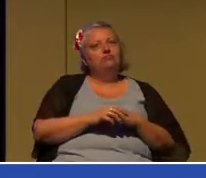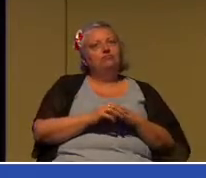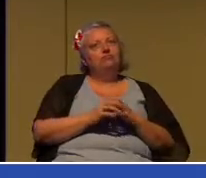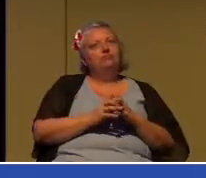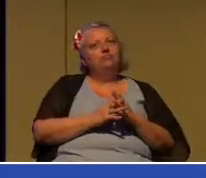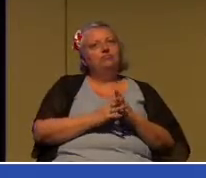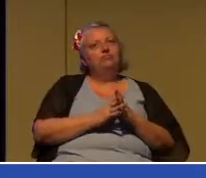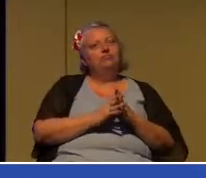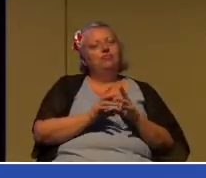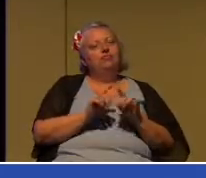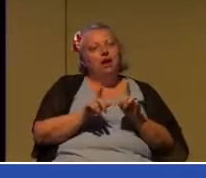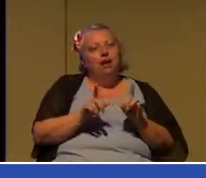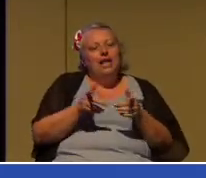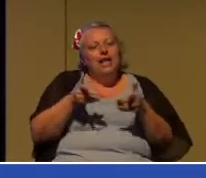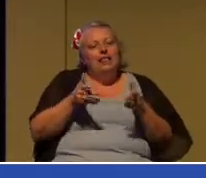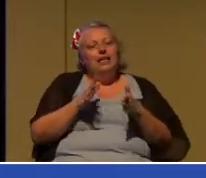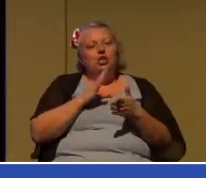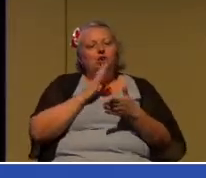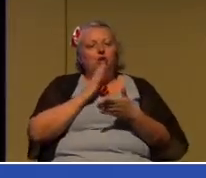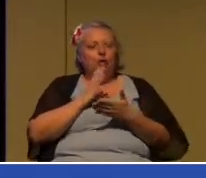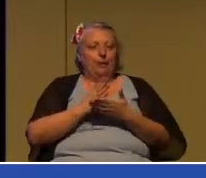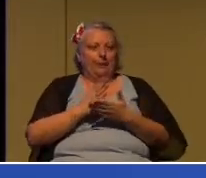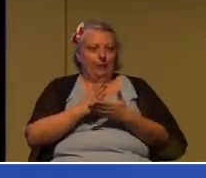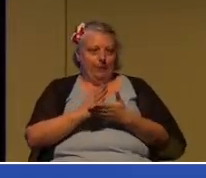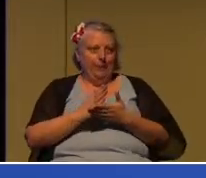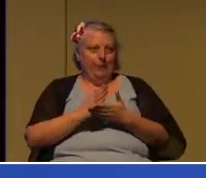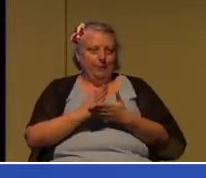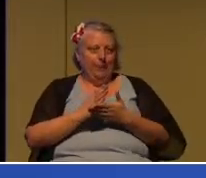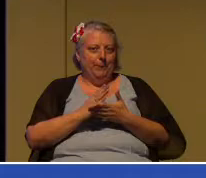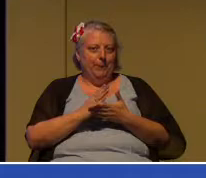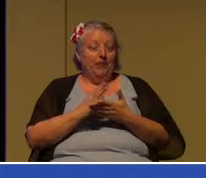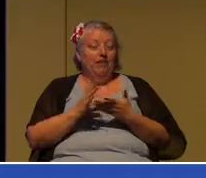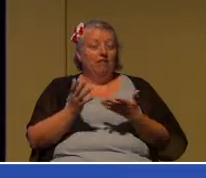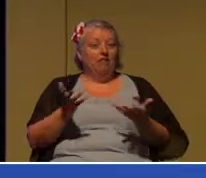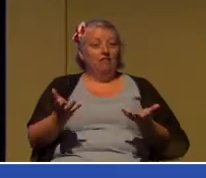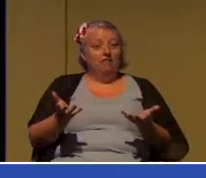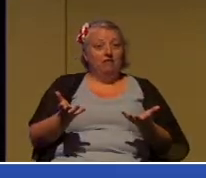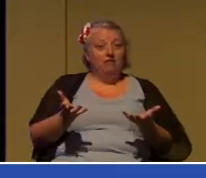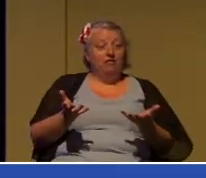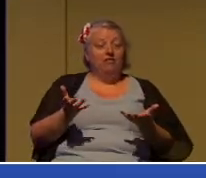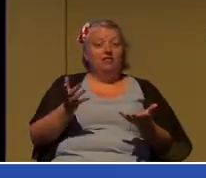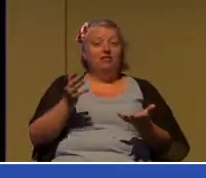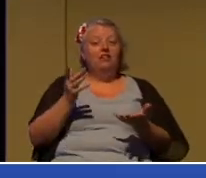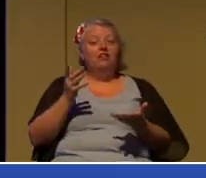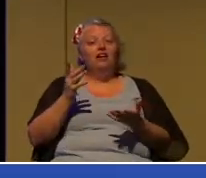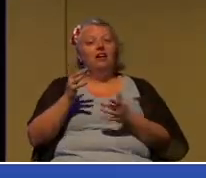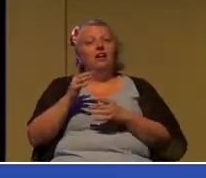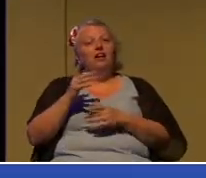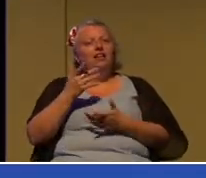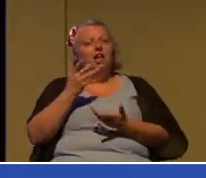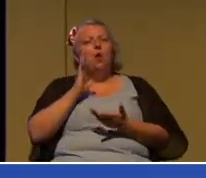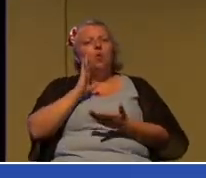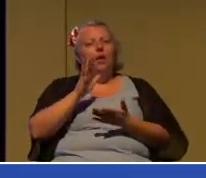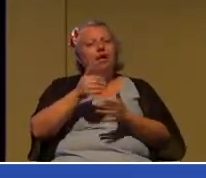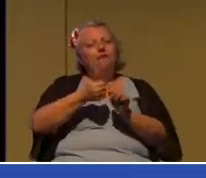But let's talk about it so that we don't have misunderstanding